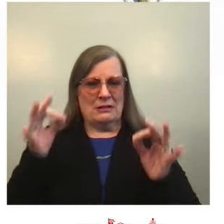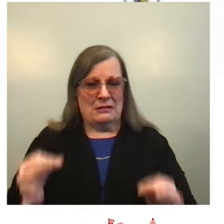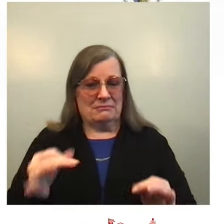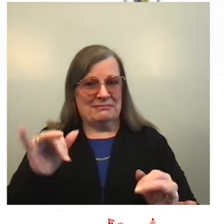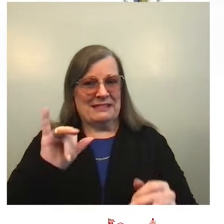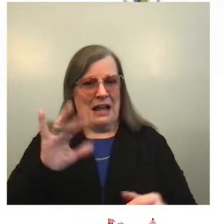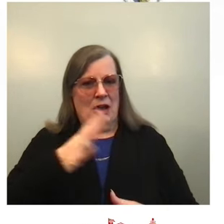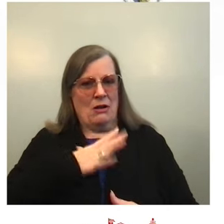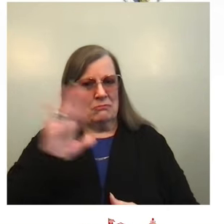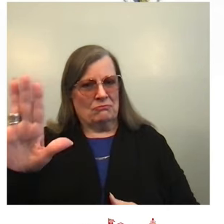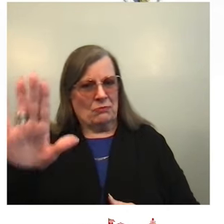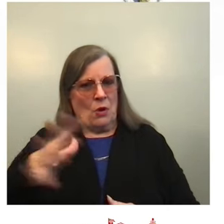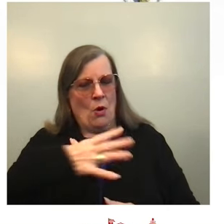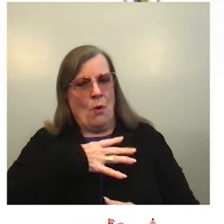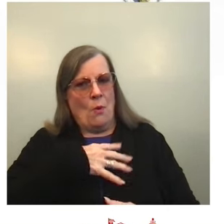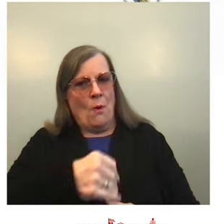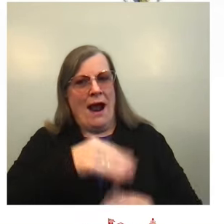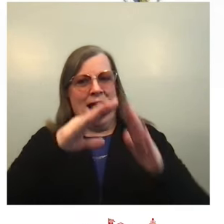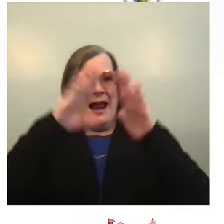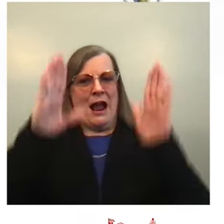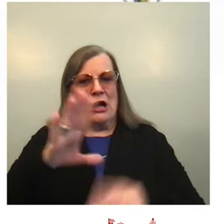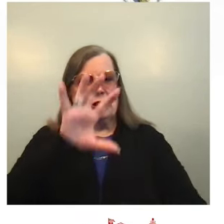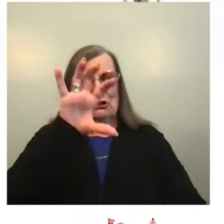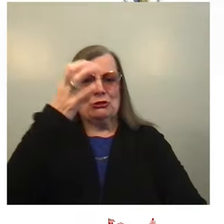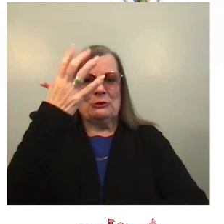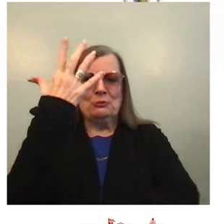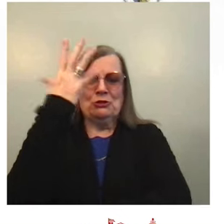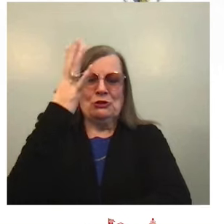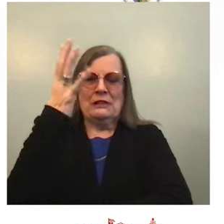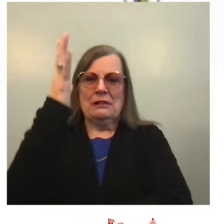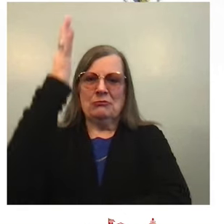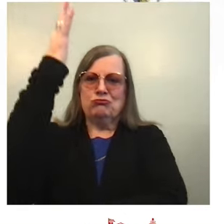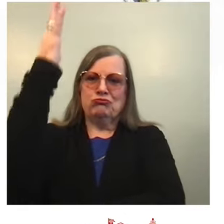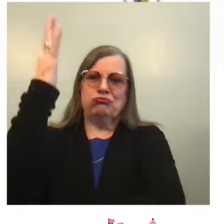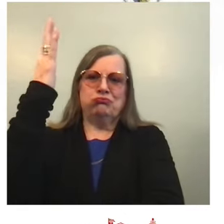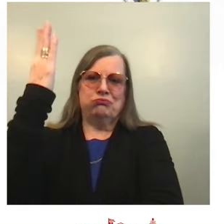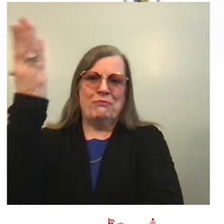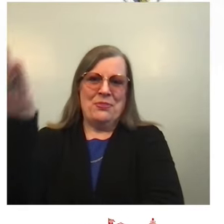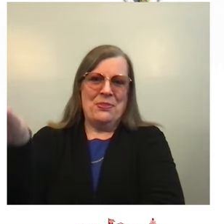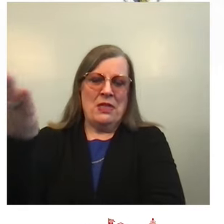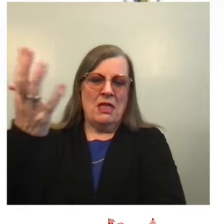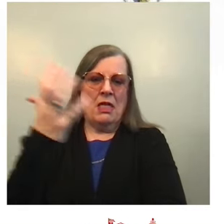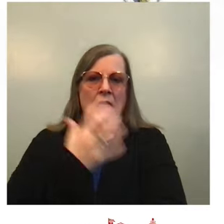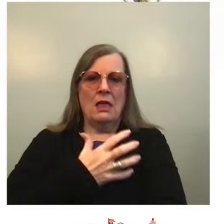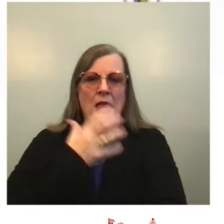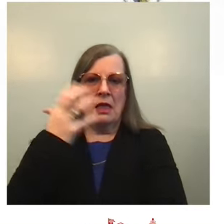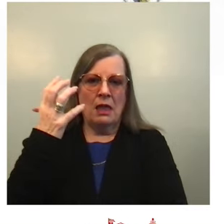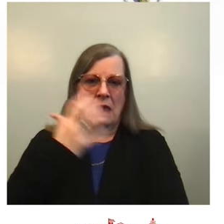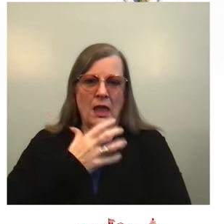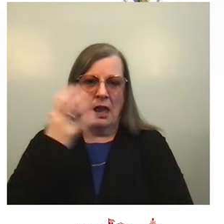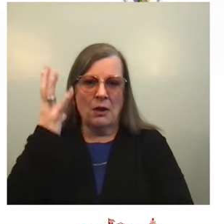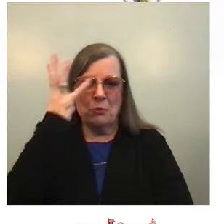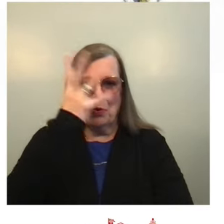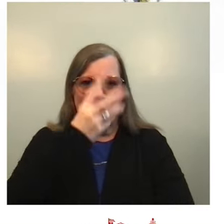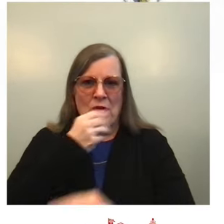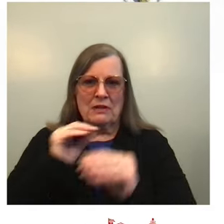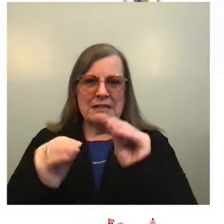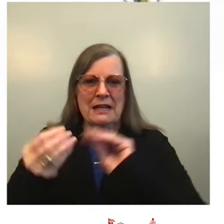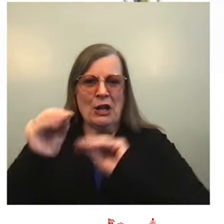holiday cheer from across the country. And I'm sure you all walked in, and the first thing you did was look for your state, right?